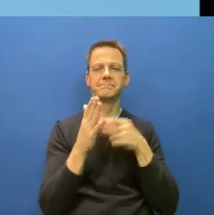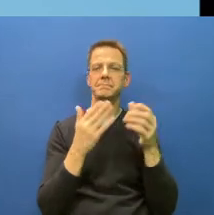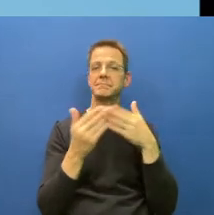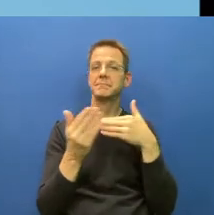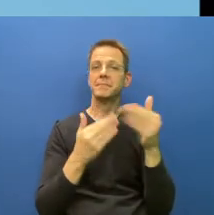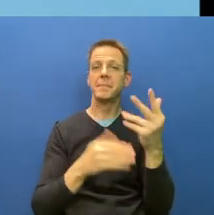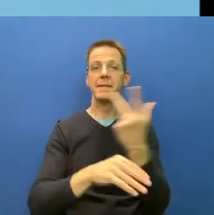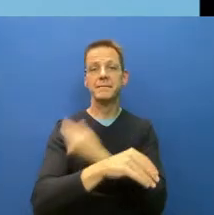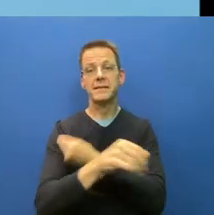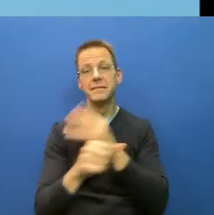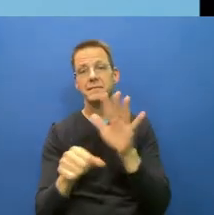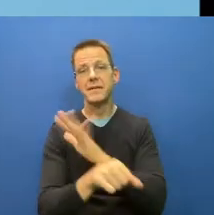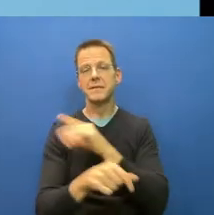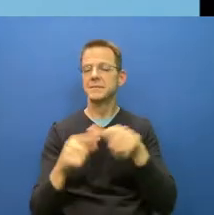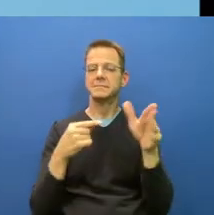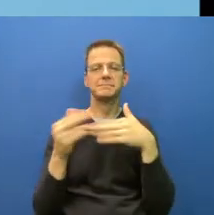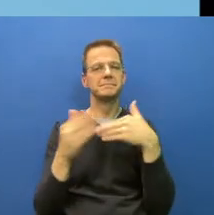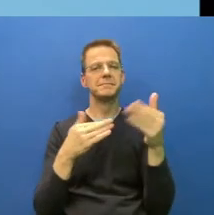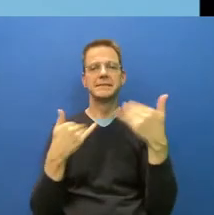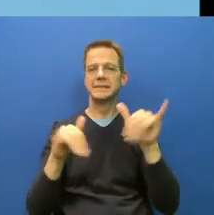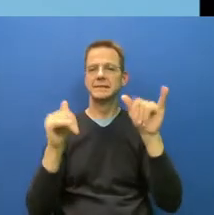that. Next slide, please.